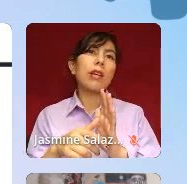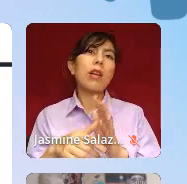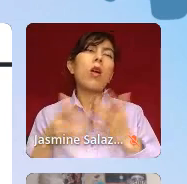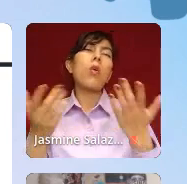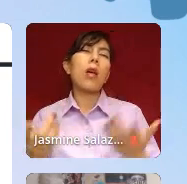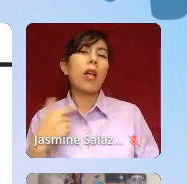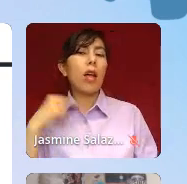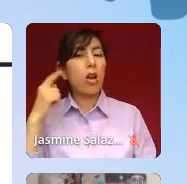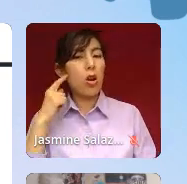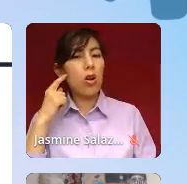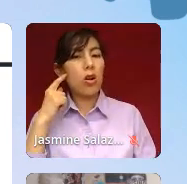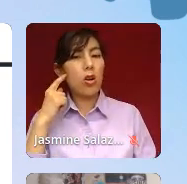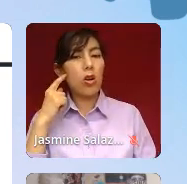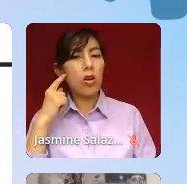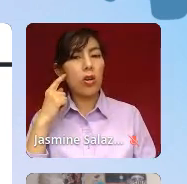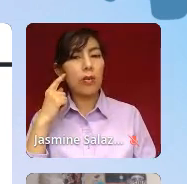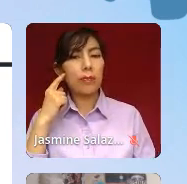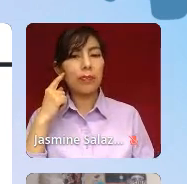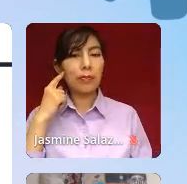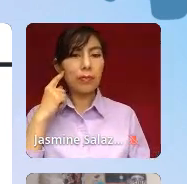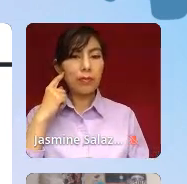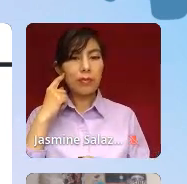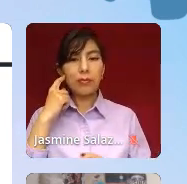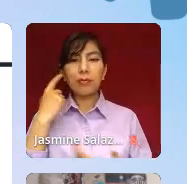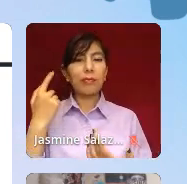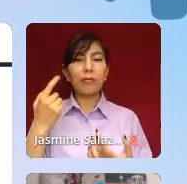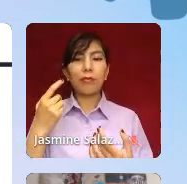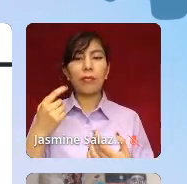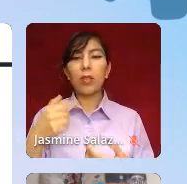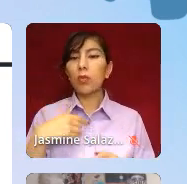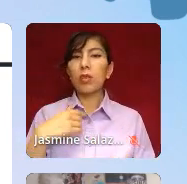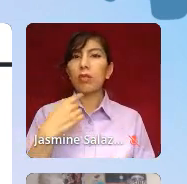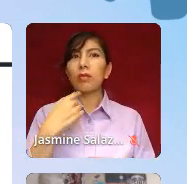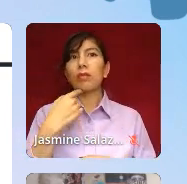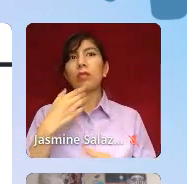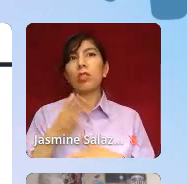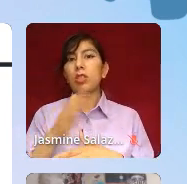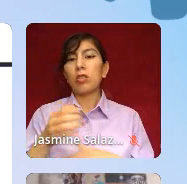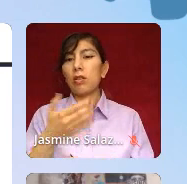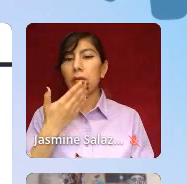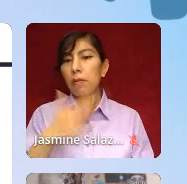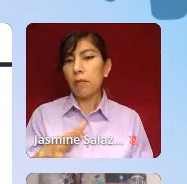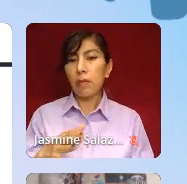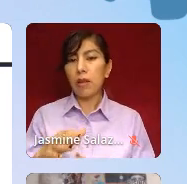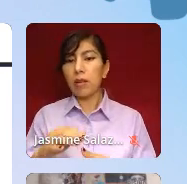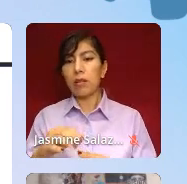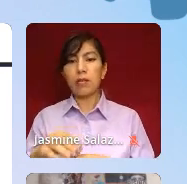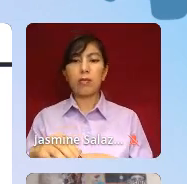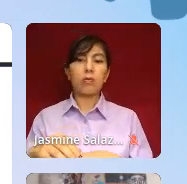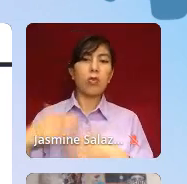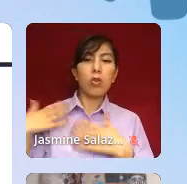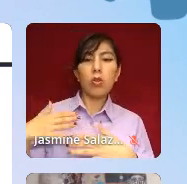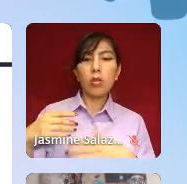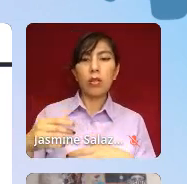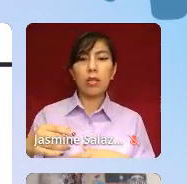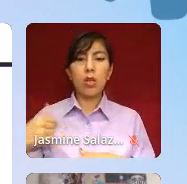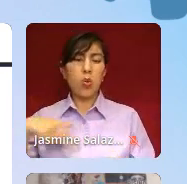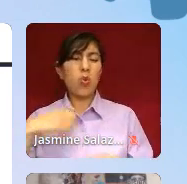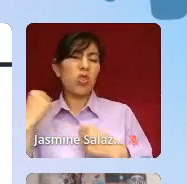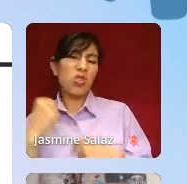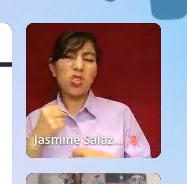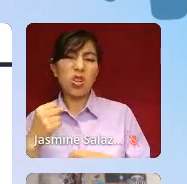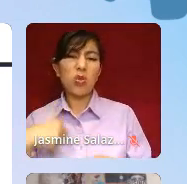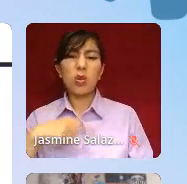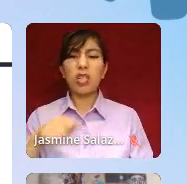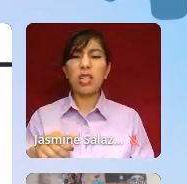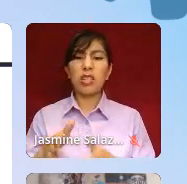hear it's a sin to commit suicide. We don't air our dirty laundry. Suicide isn't a black people thing. We are strong. You need to